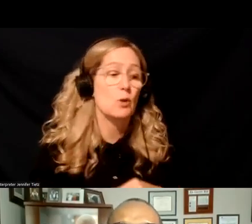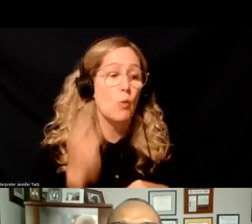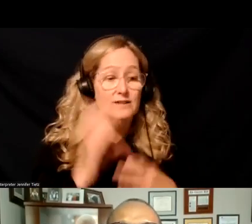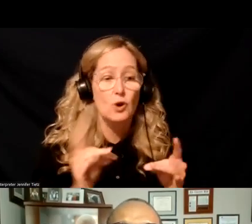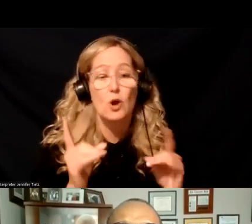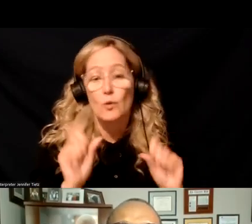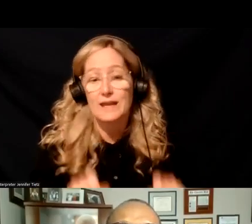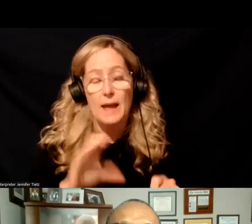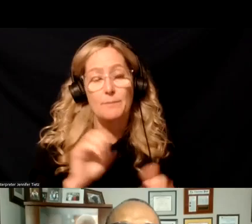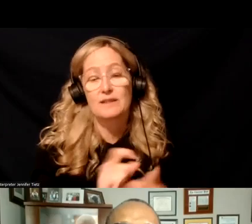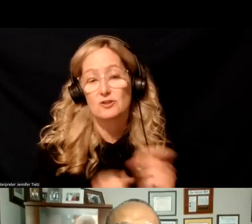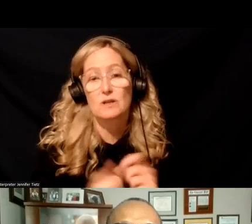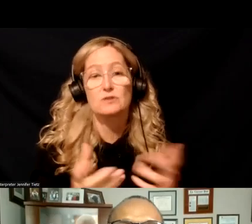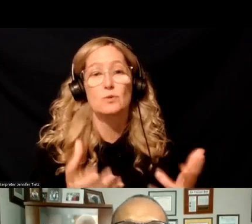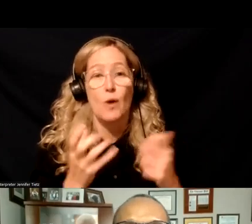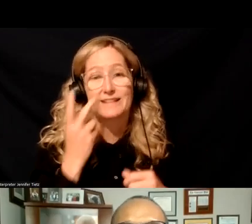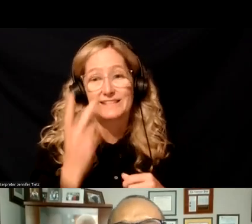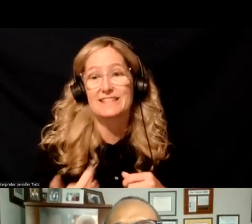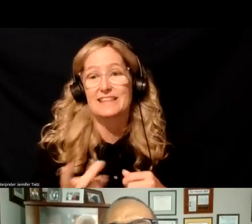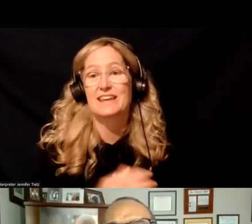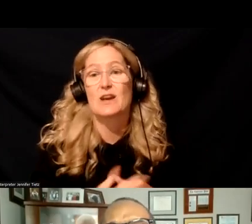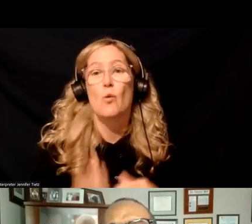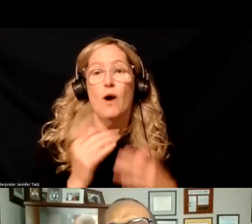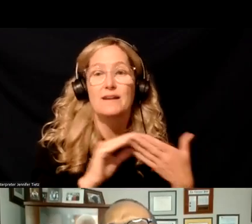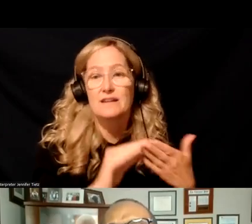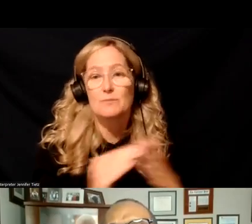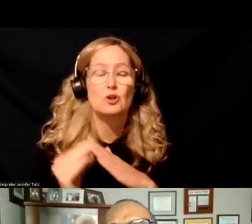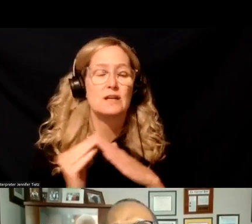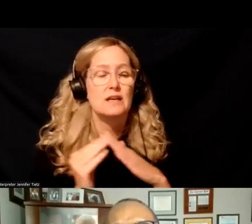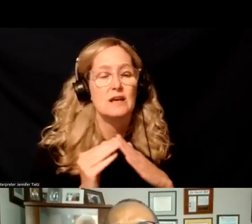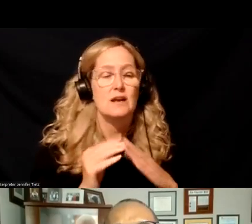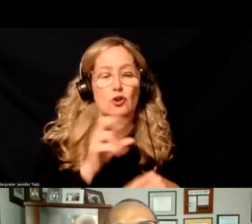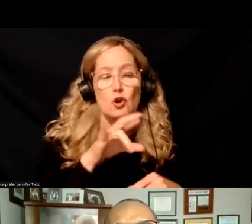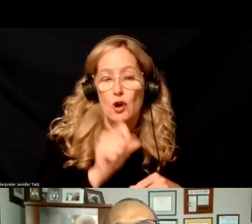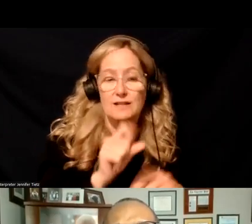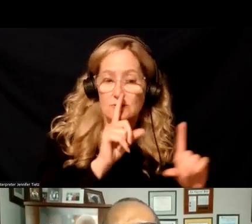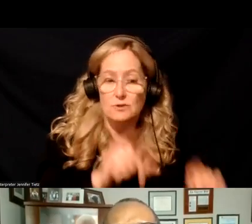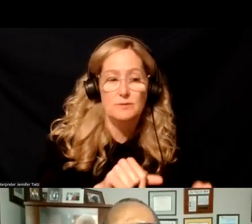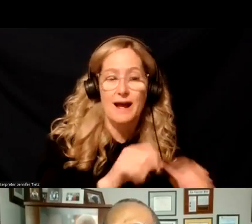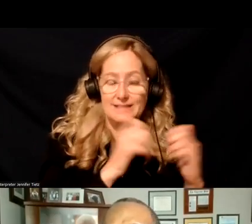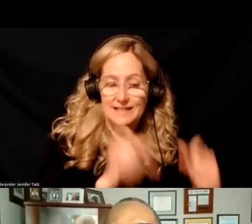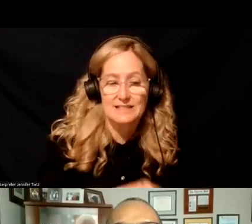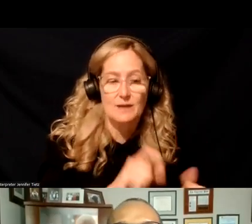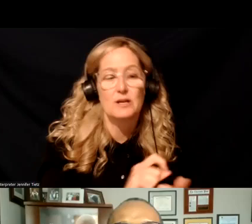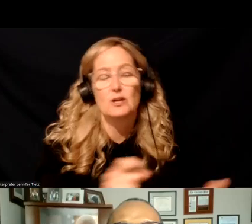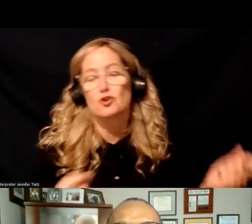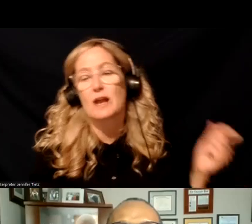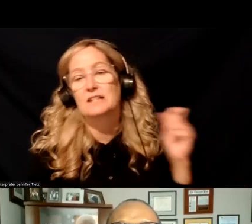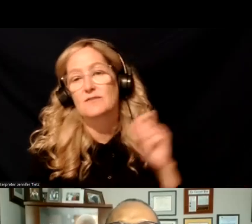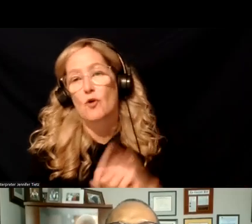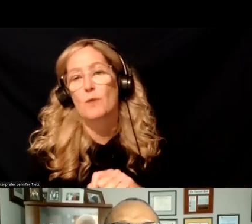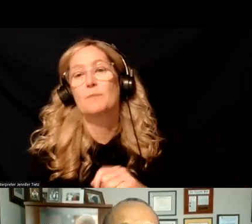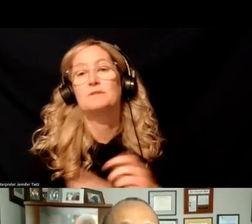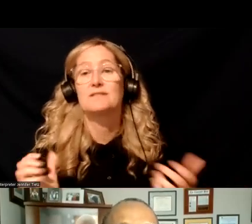be the change we wish to see. As one community, we can transform to a crisis response system, creating a partnership with individuals